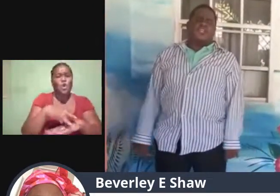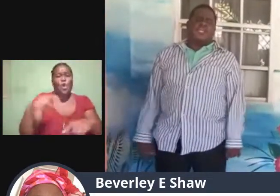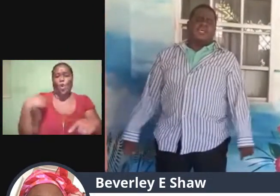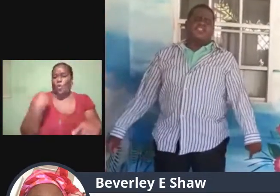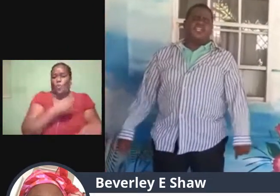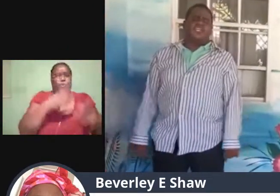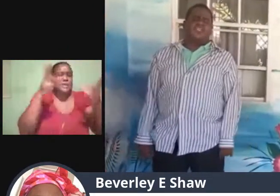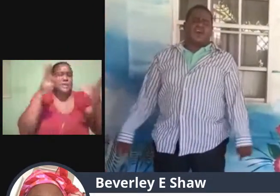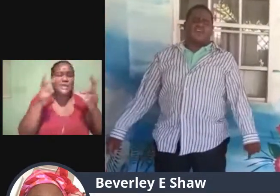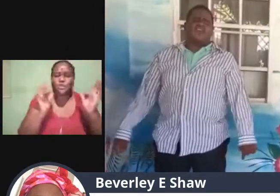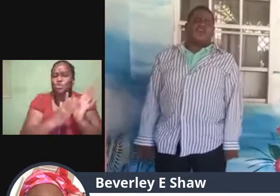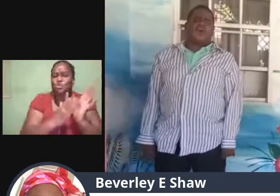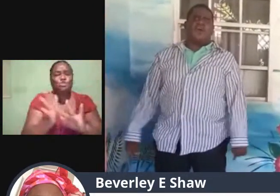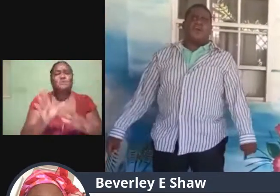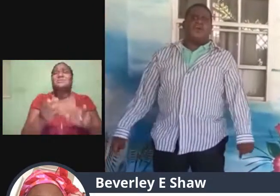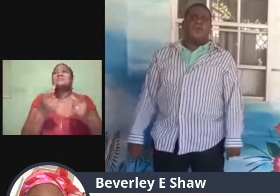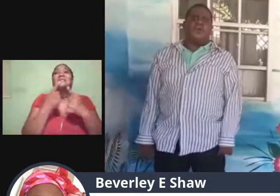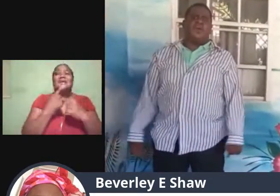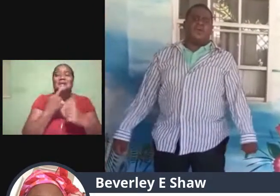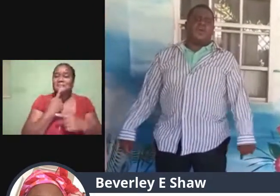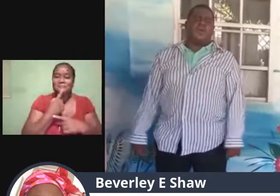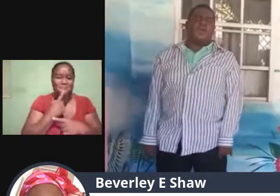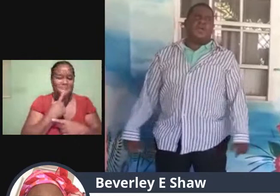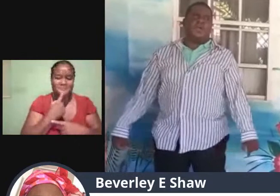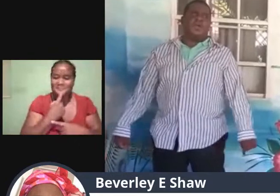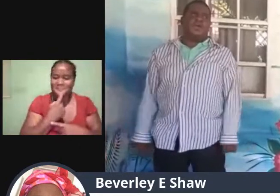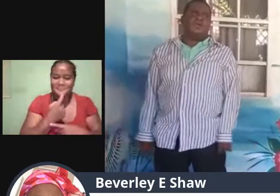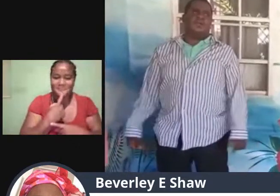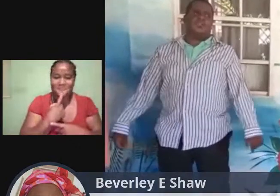you'll hear Jesus to come.